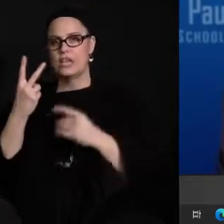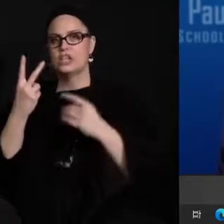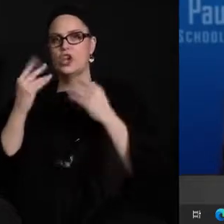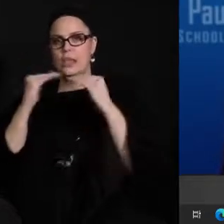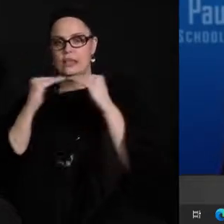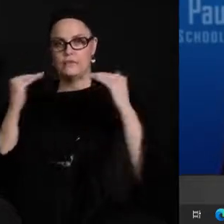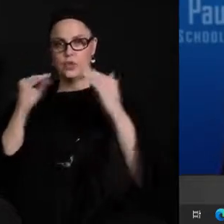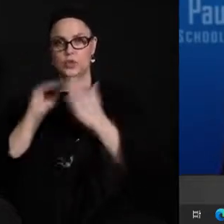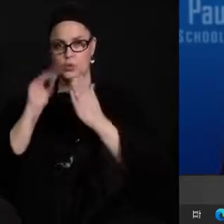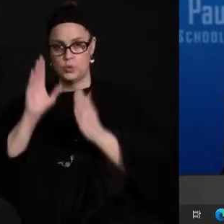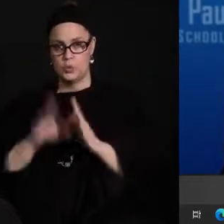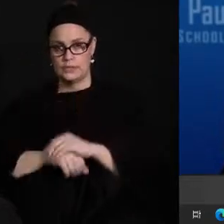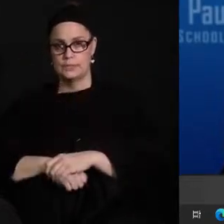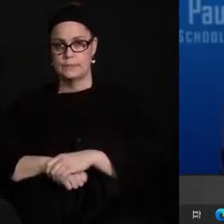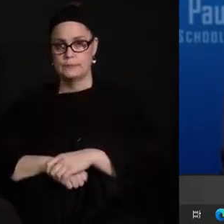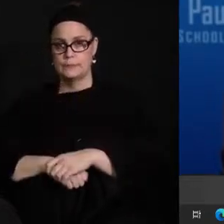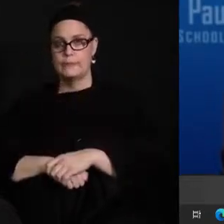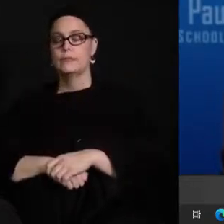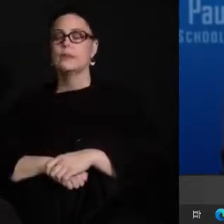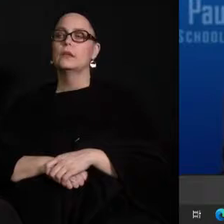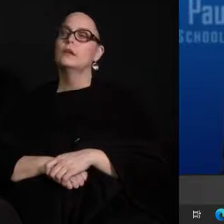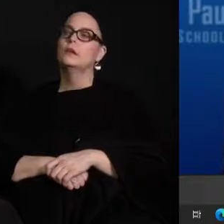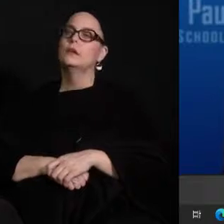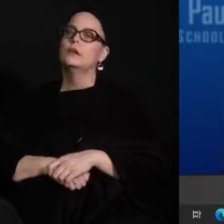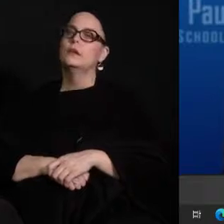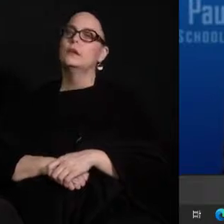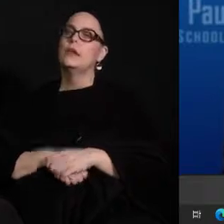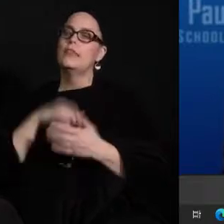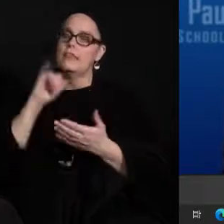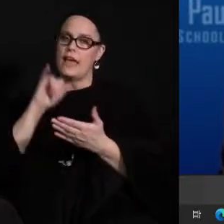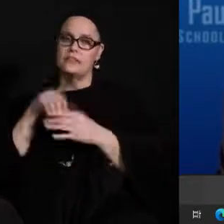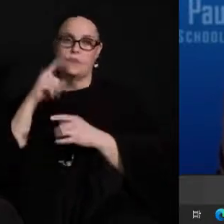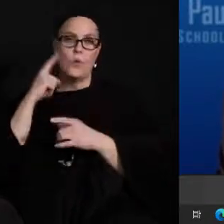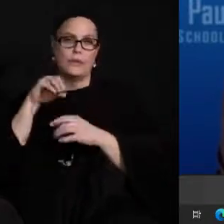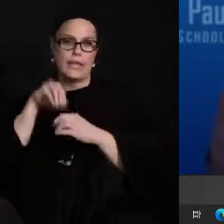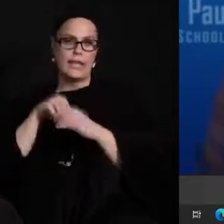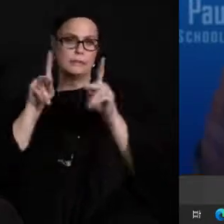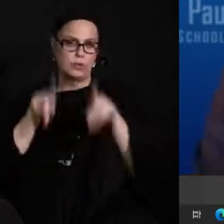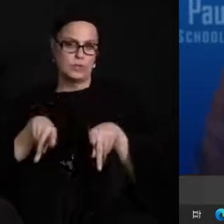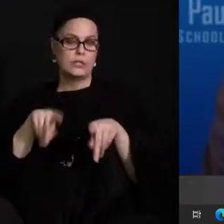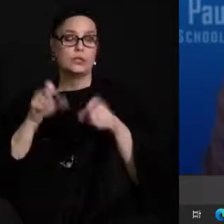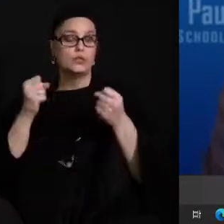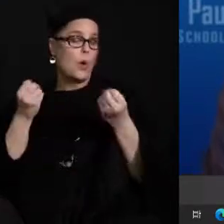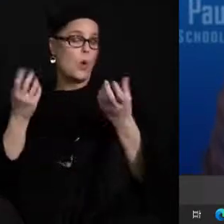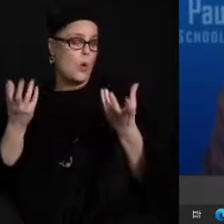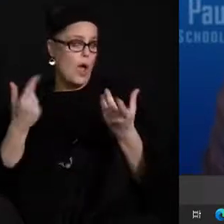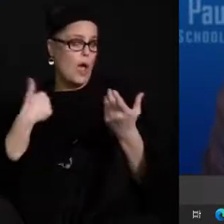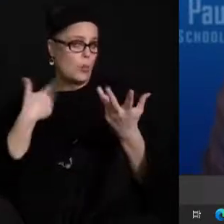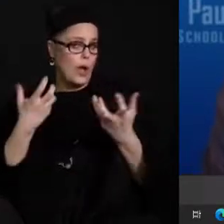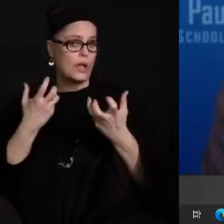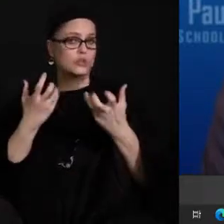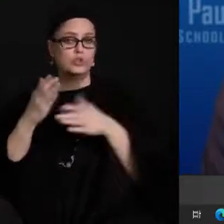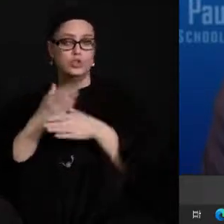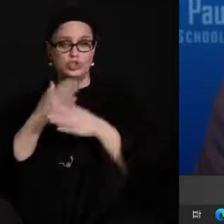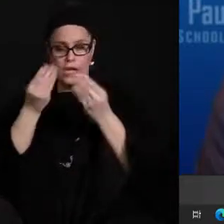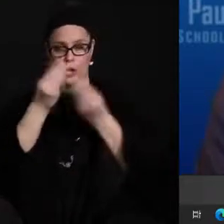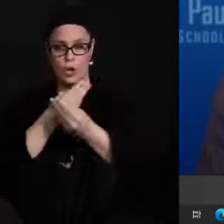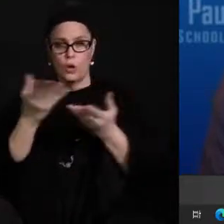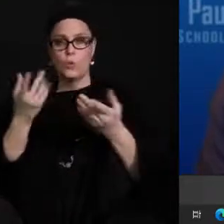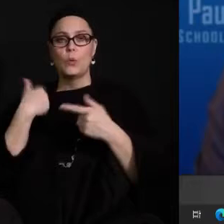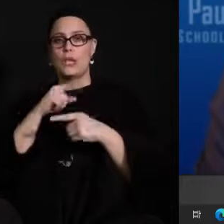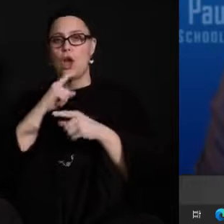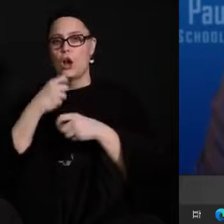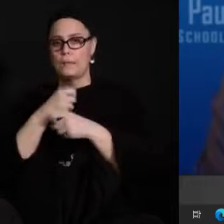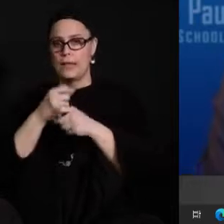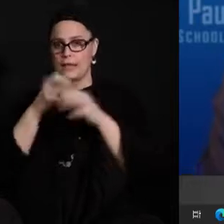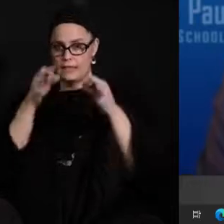is recommend the recommended learning model is is in person so i want to share with you that we're making this decision